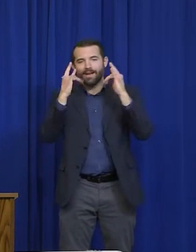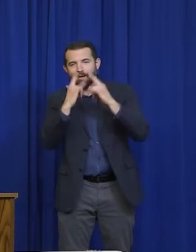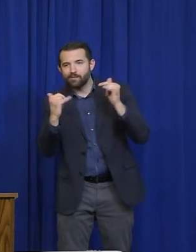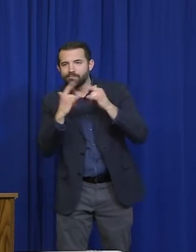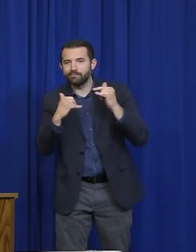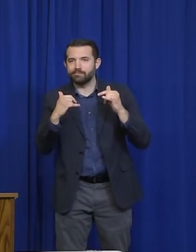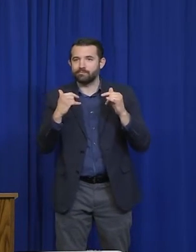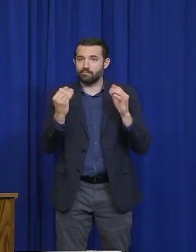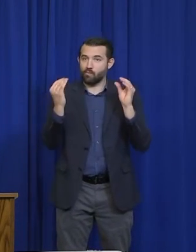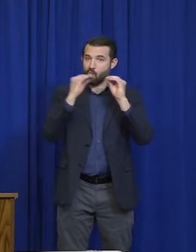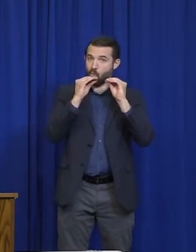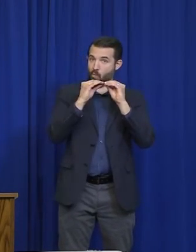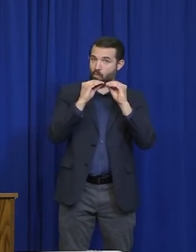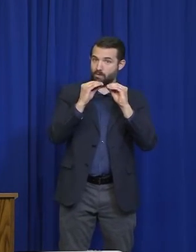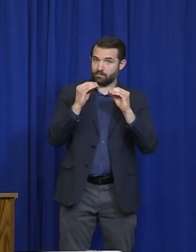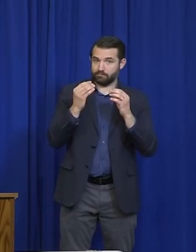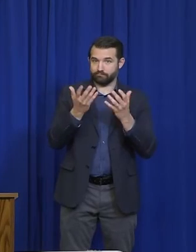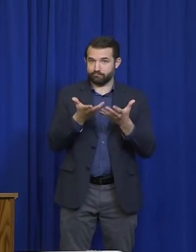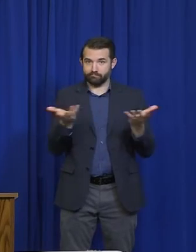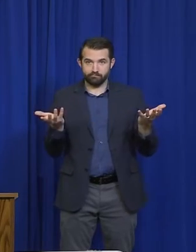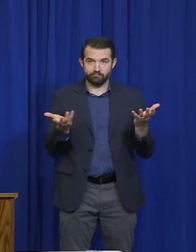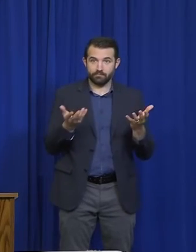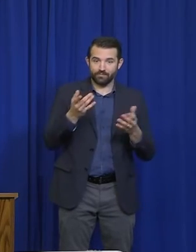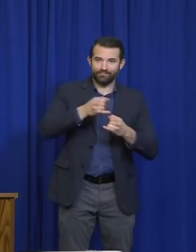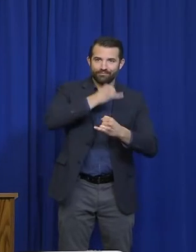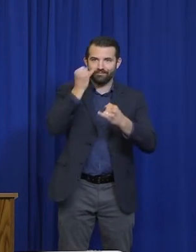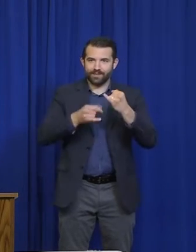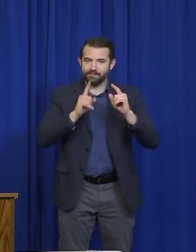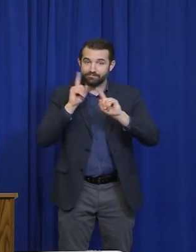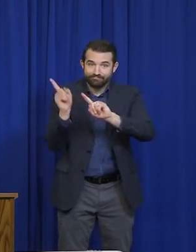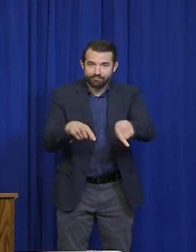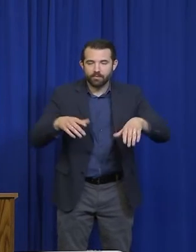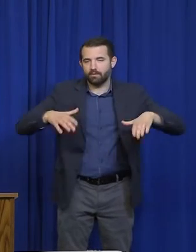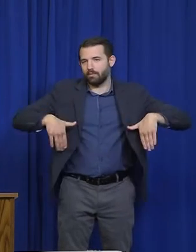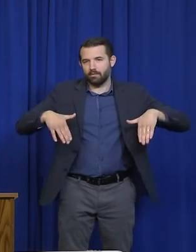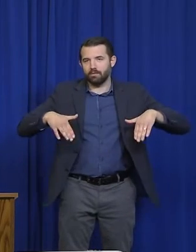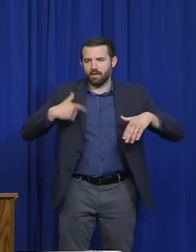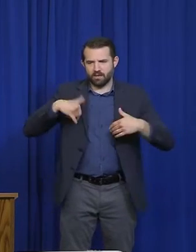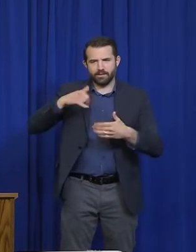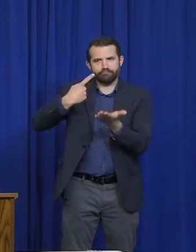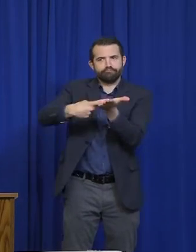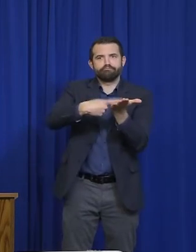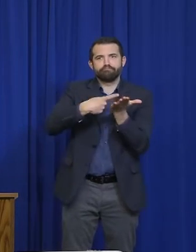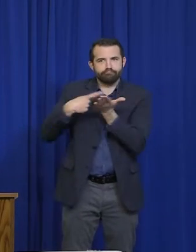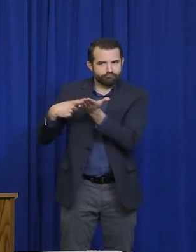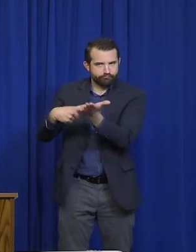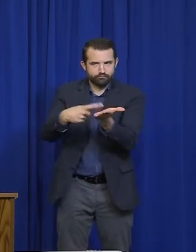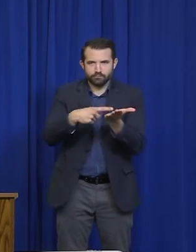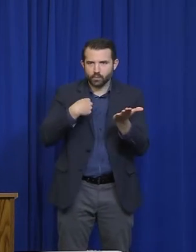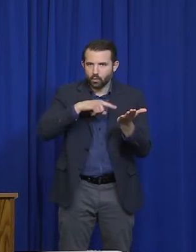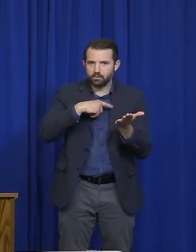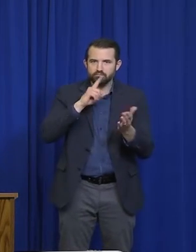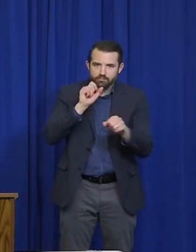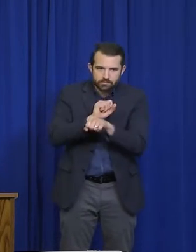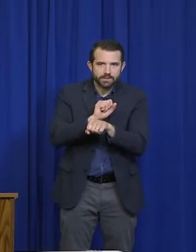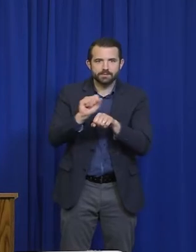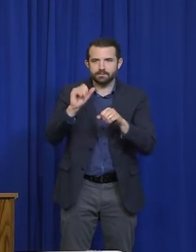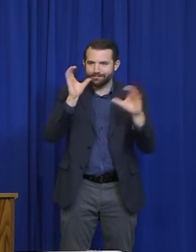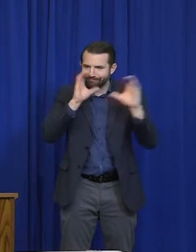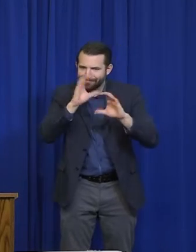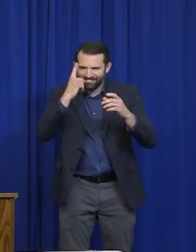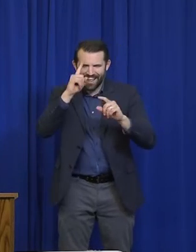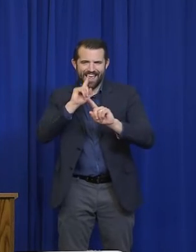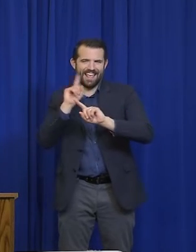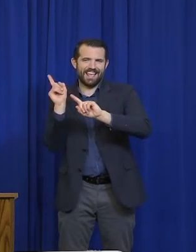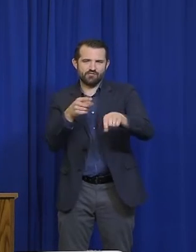broadly? And so, we don't have all of those final answers right now, but that work is underway. And we are actively pursuing solutions because we agree with